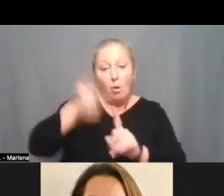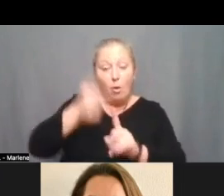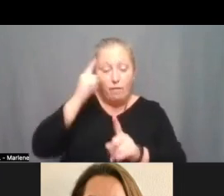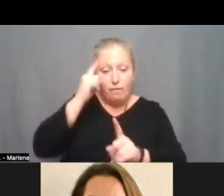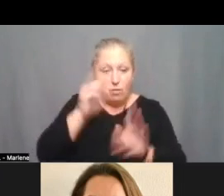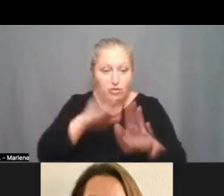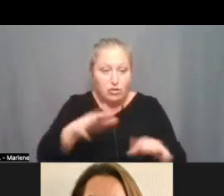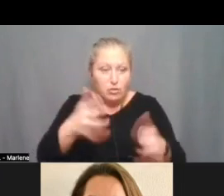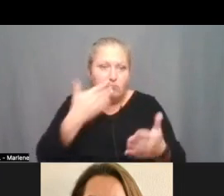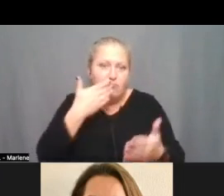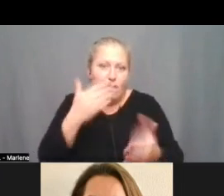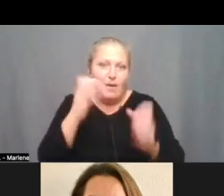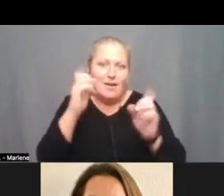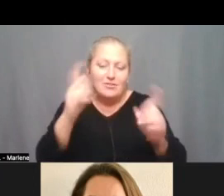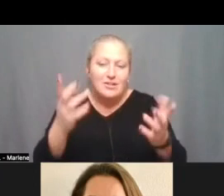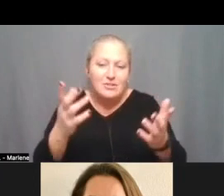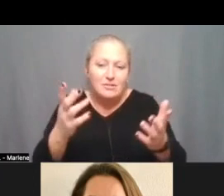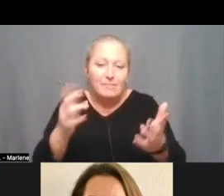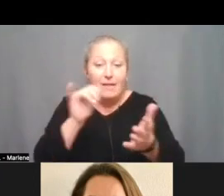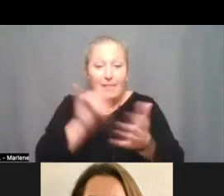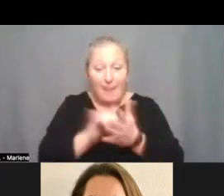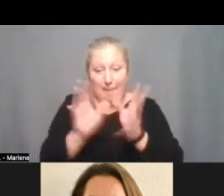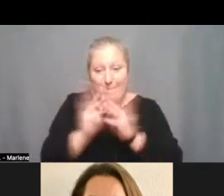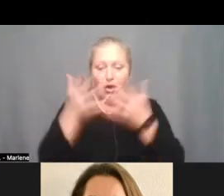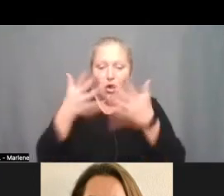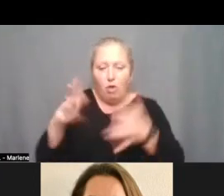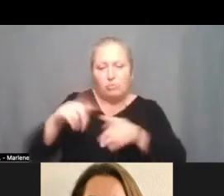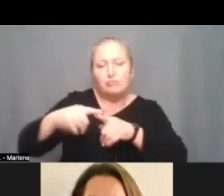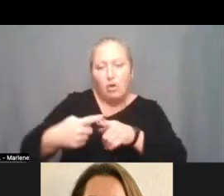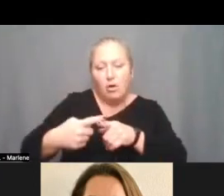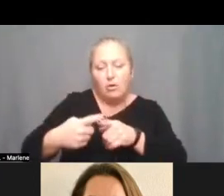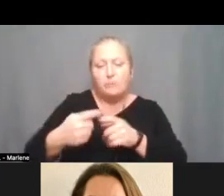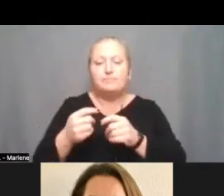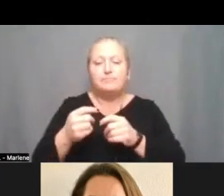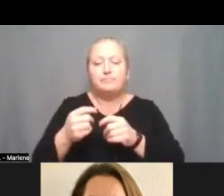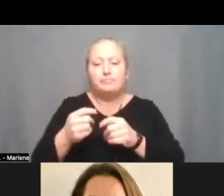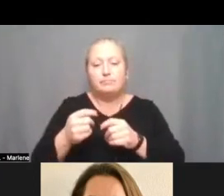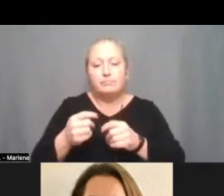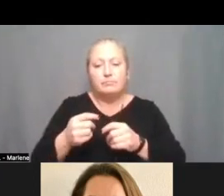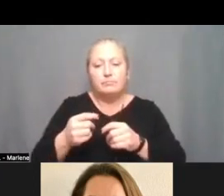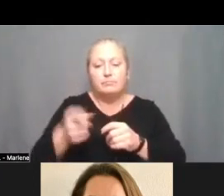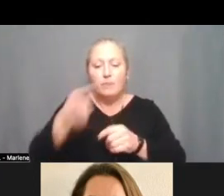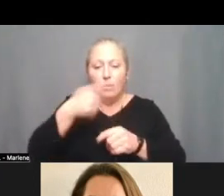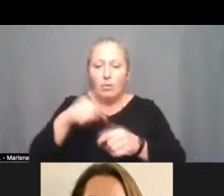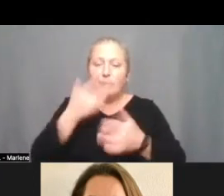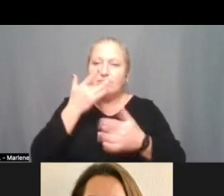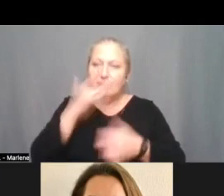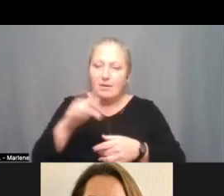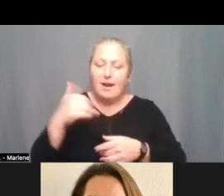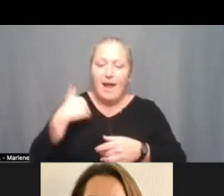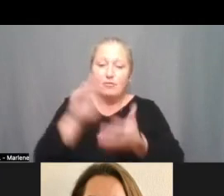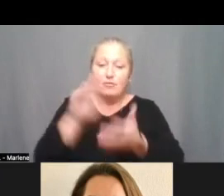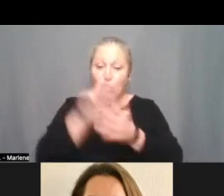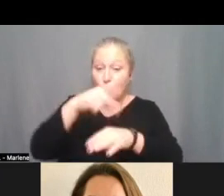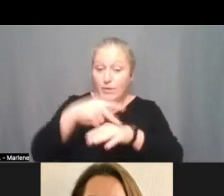and those meetings have begun we are very fortunate to have school principals that